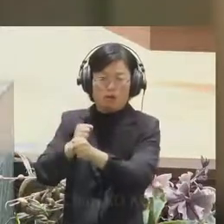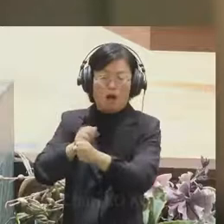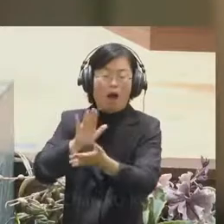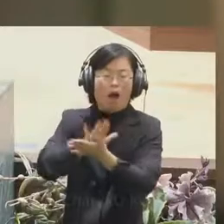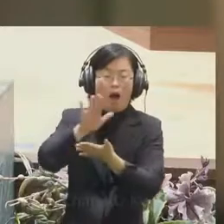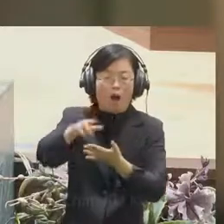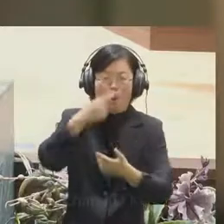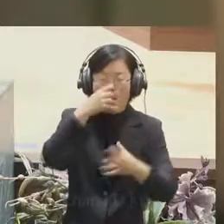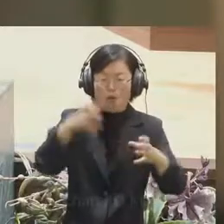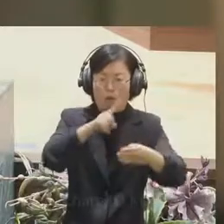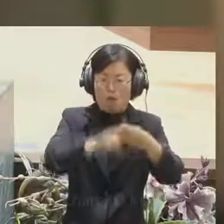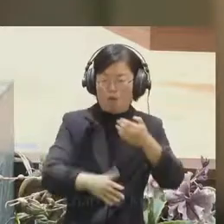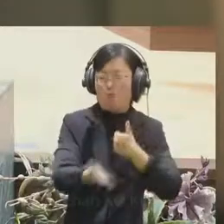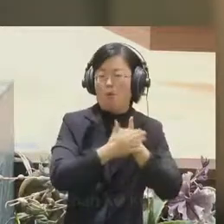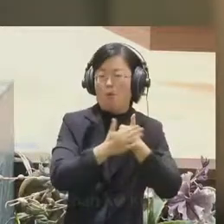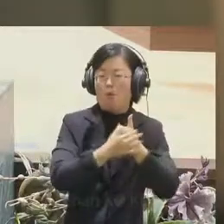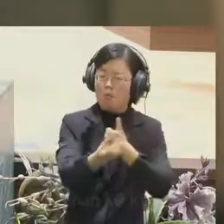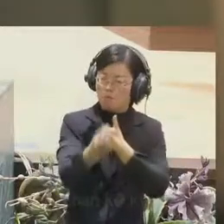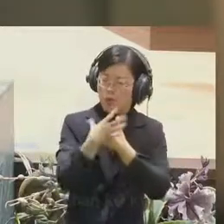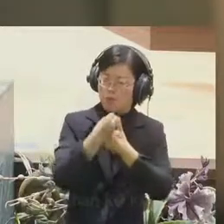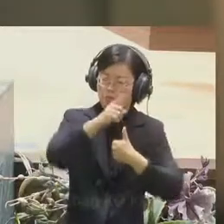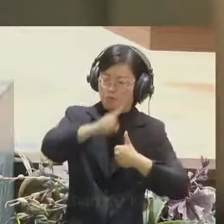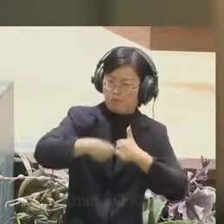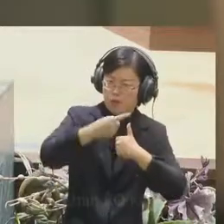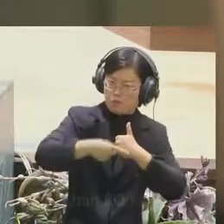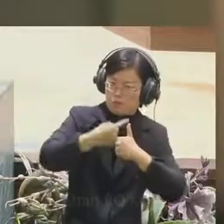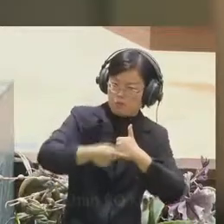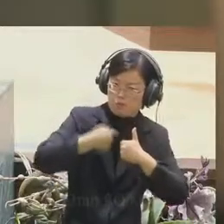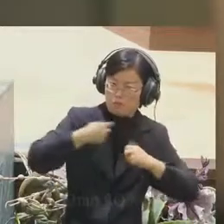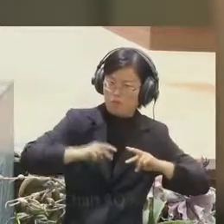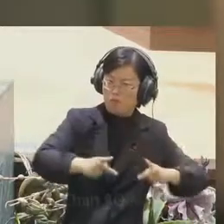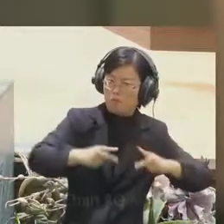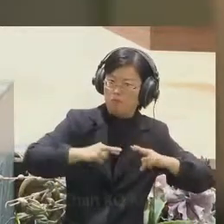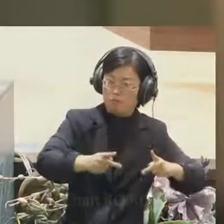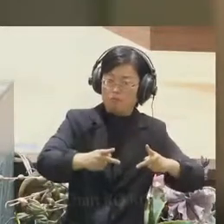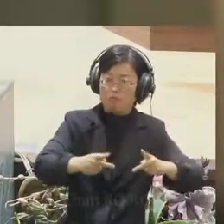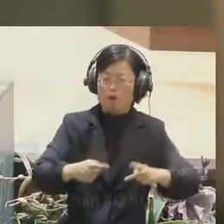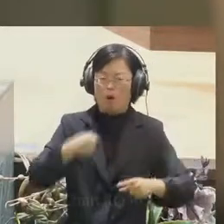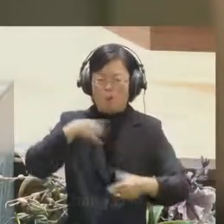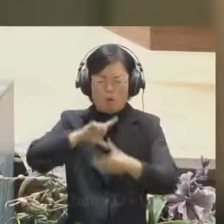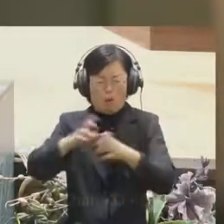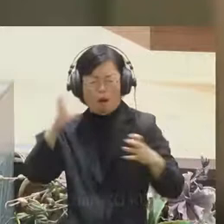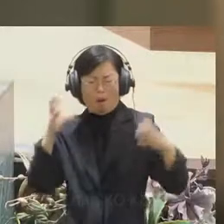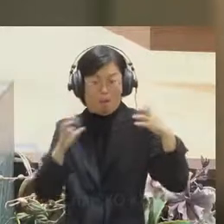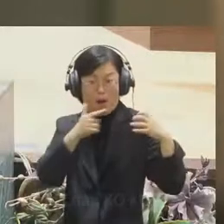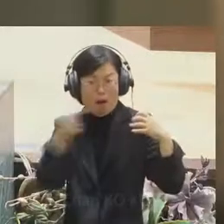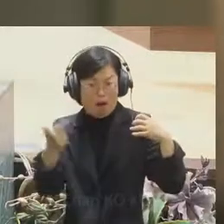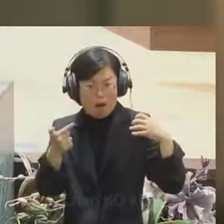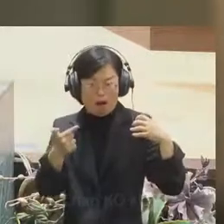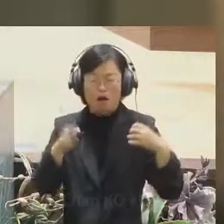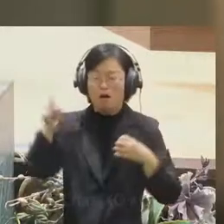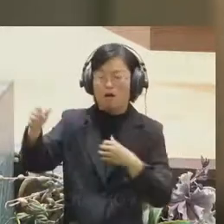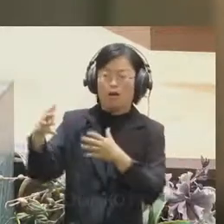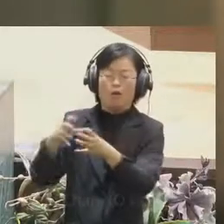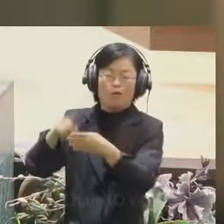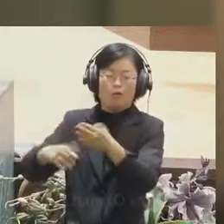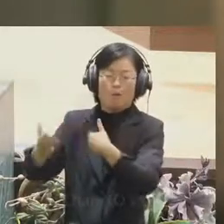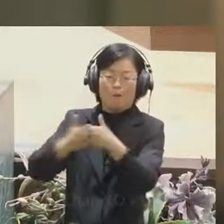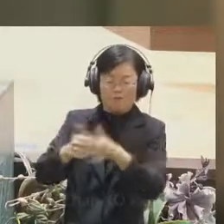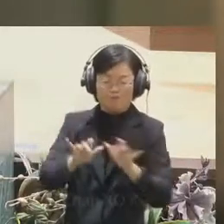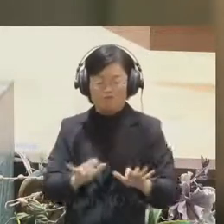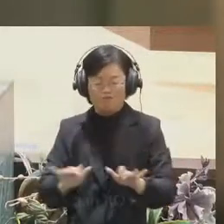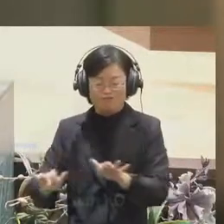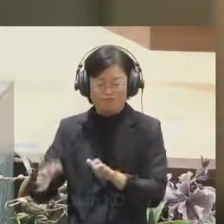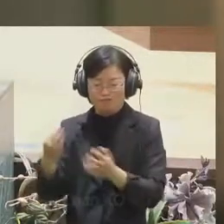ers and sometimes they even helped me to fill the data when I was busy with other tasks. I created a Google